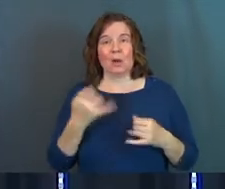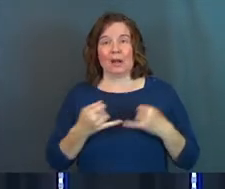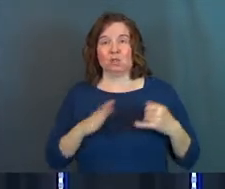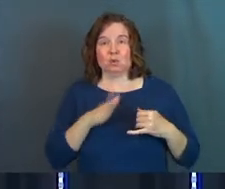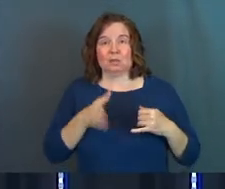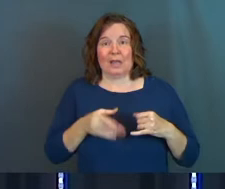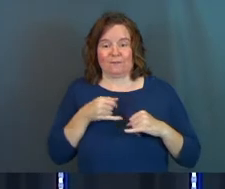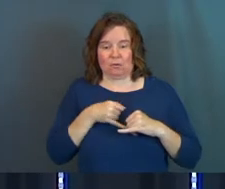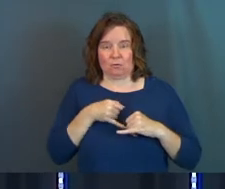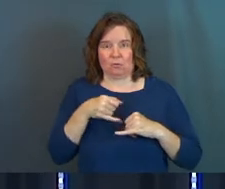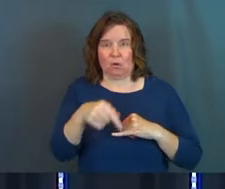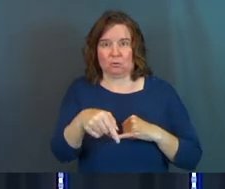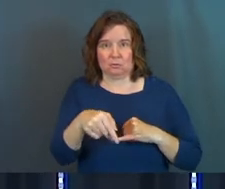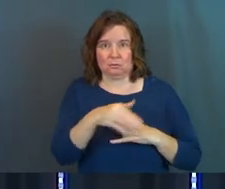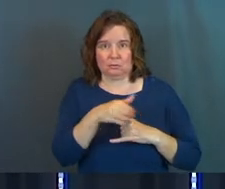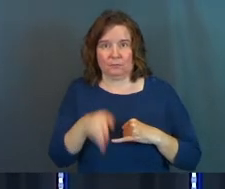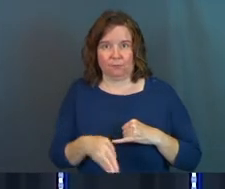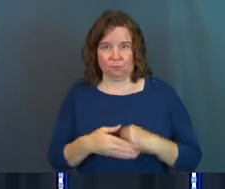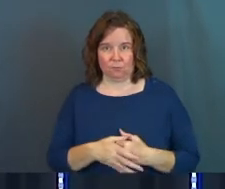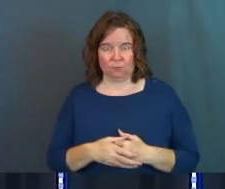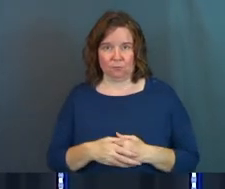line you should never, ever cross.